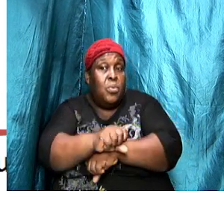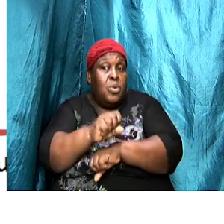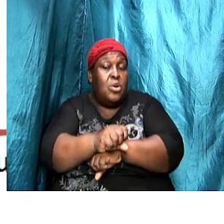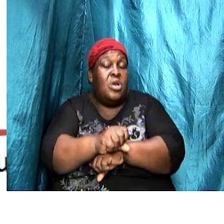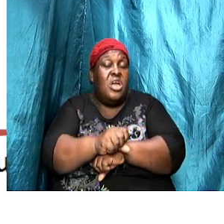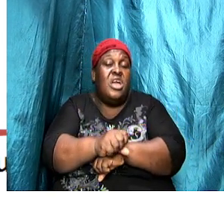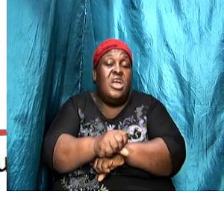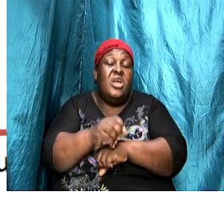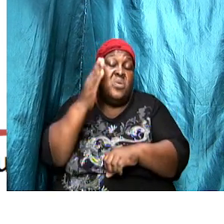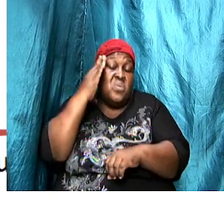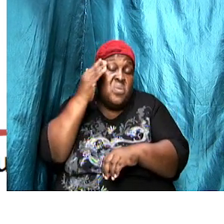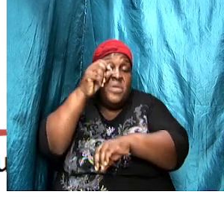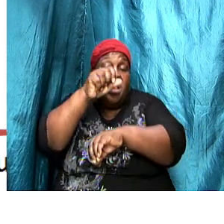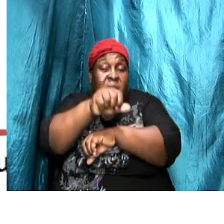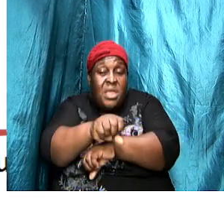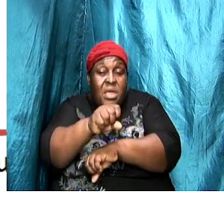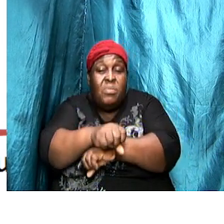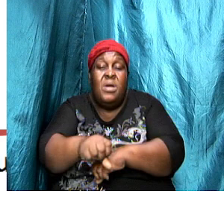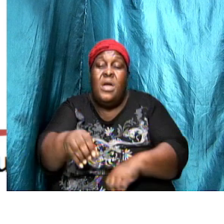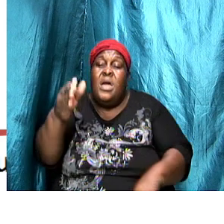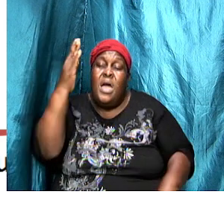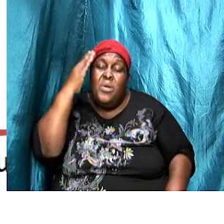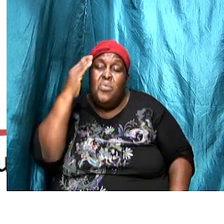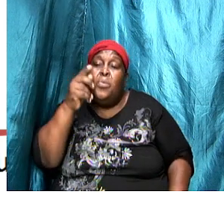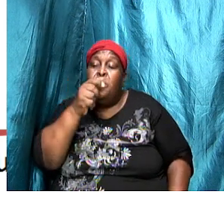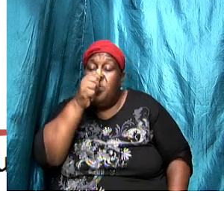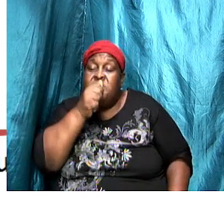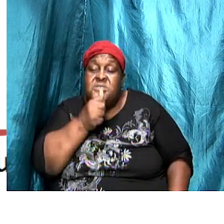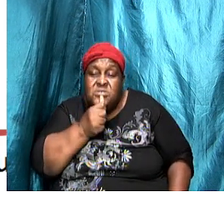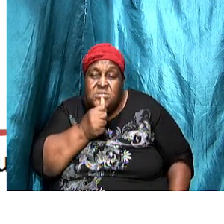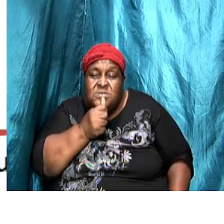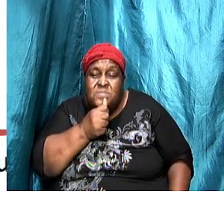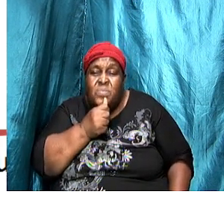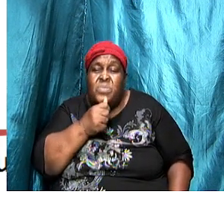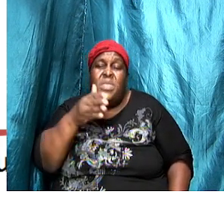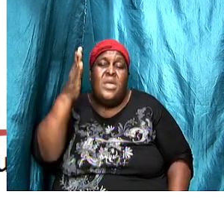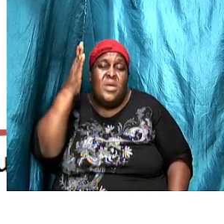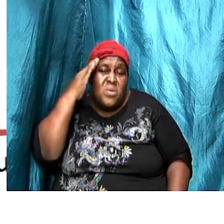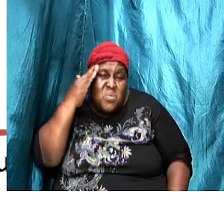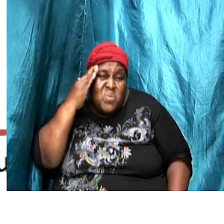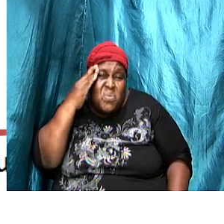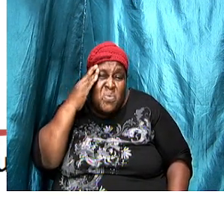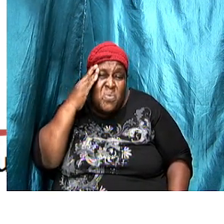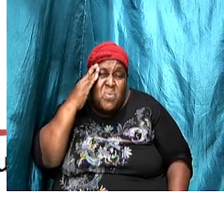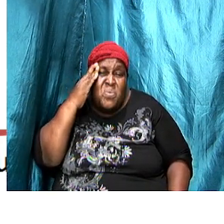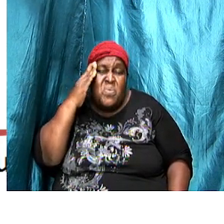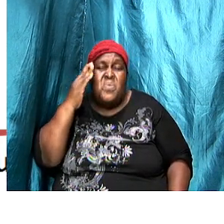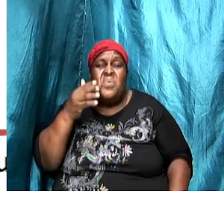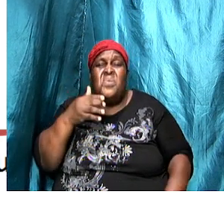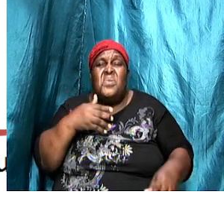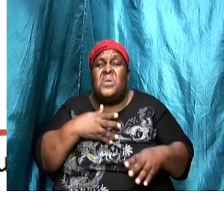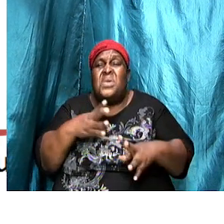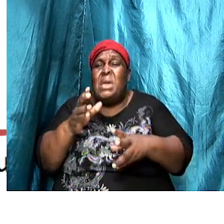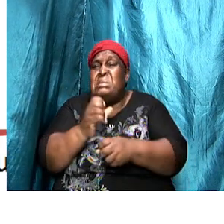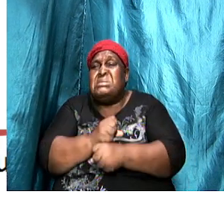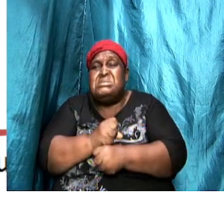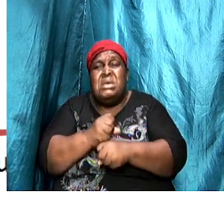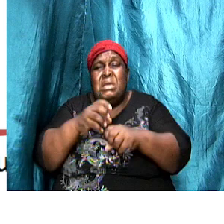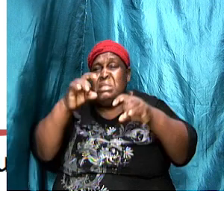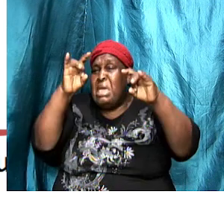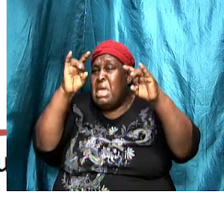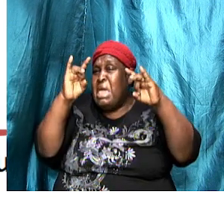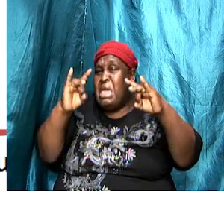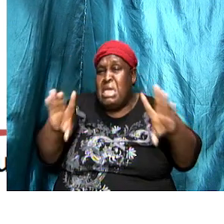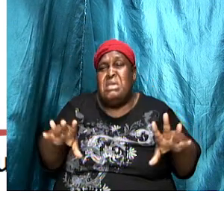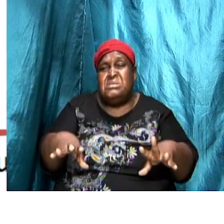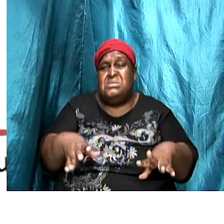their labor he knew their patience he knew the fact that they cannot bear those who are evil in other words they don't